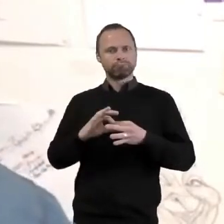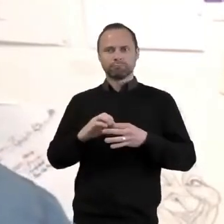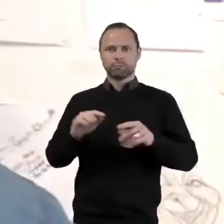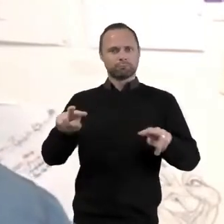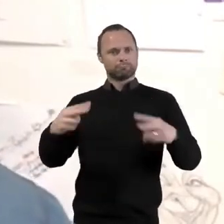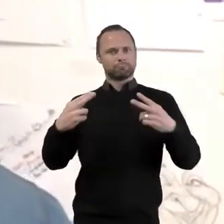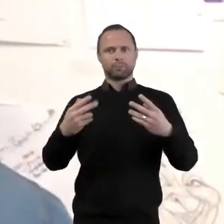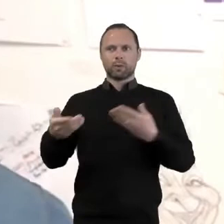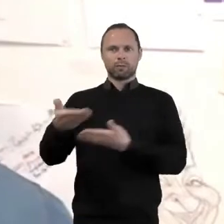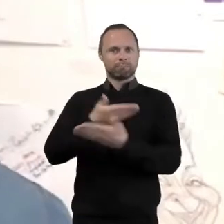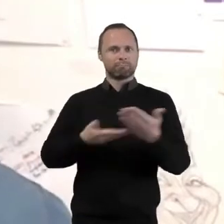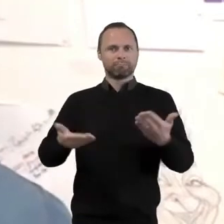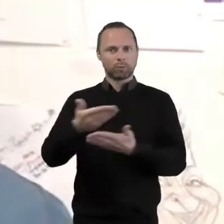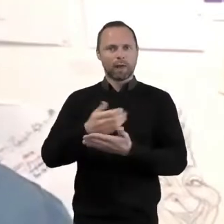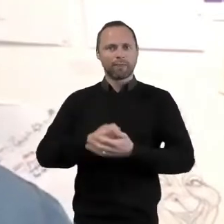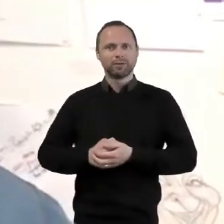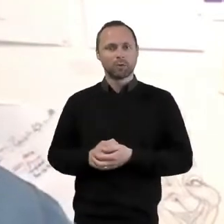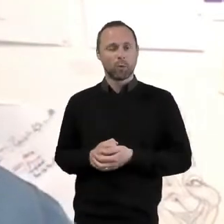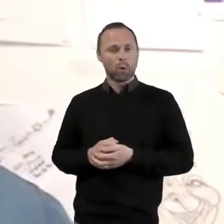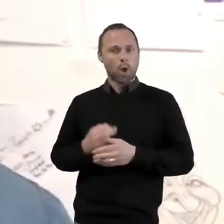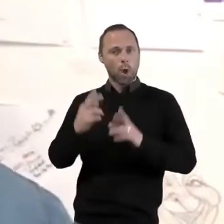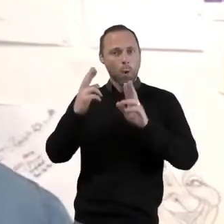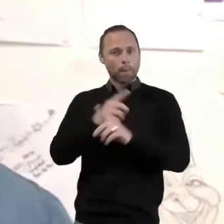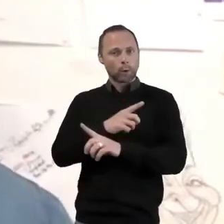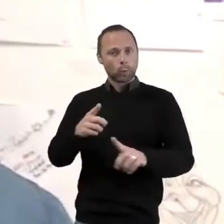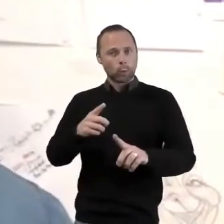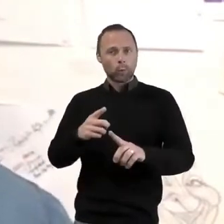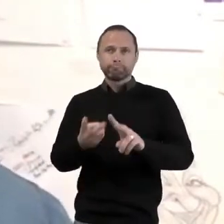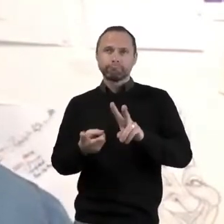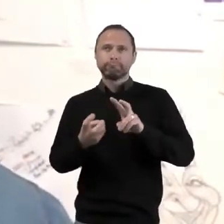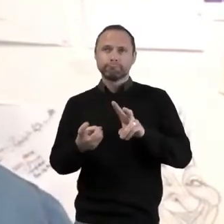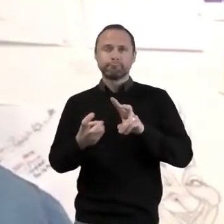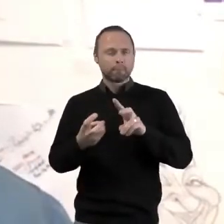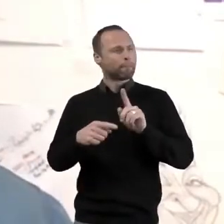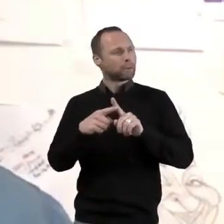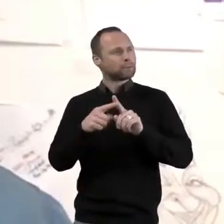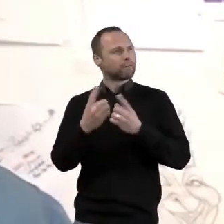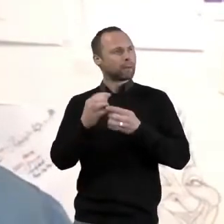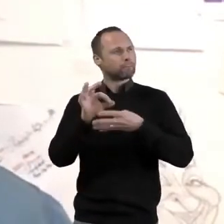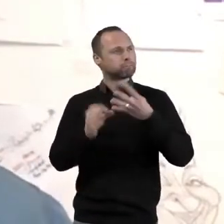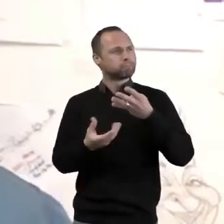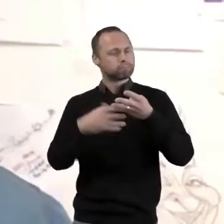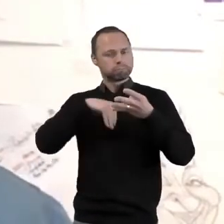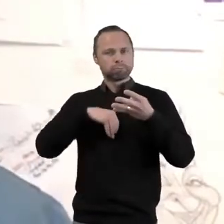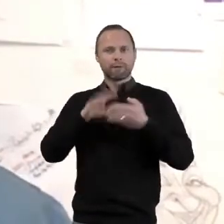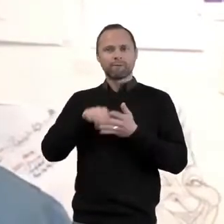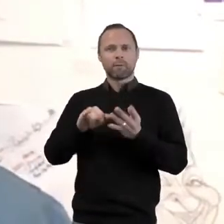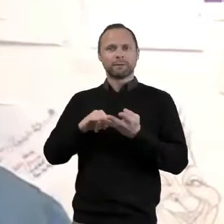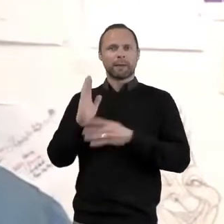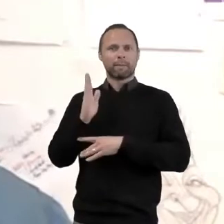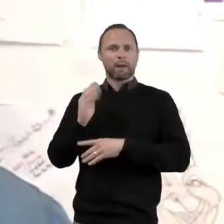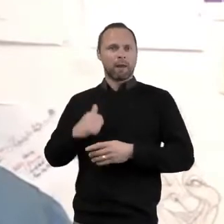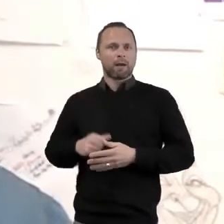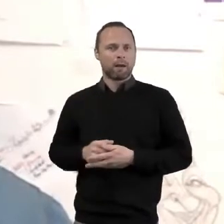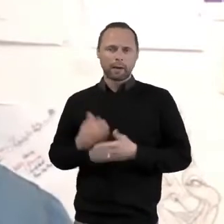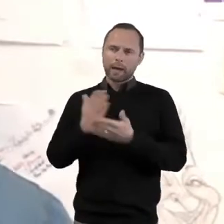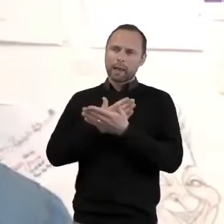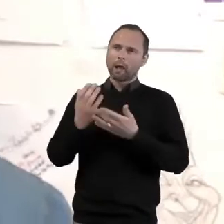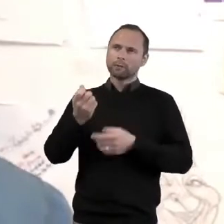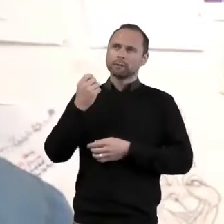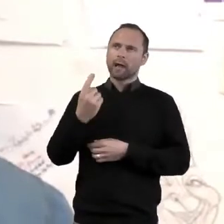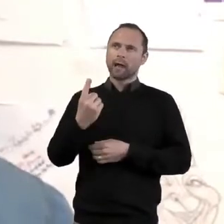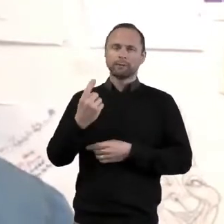you're really going to get something out of this seminar and have a bit more of a clear and greater understanding of